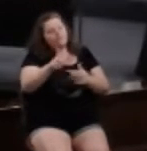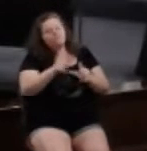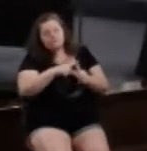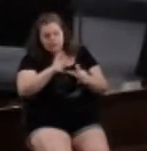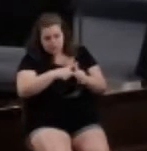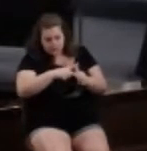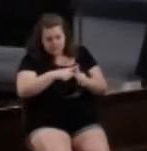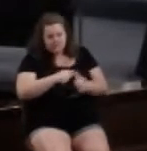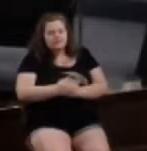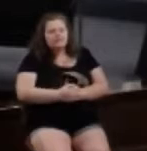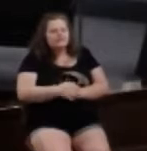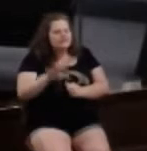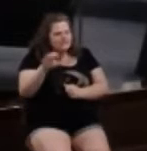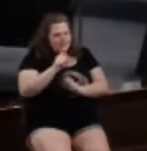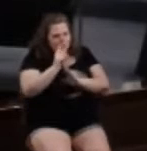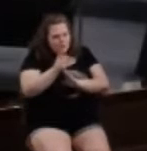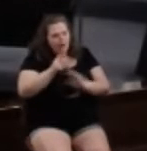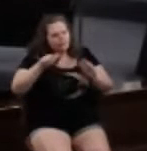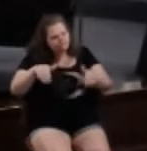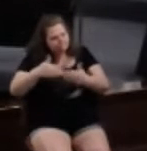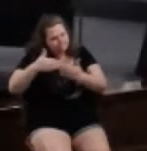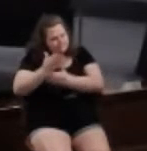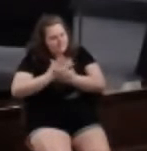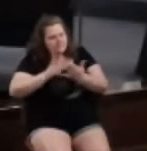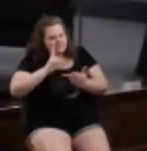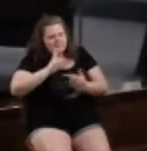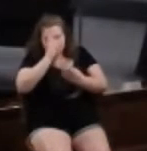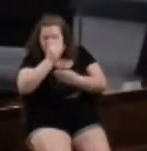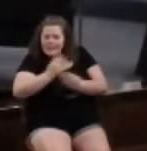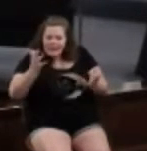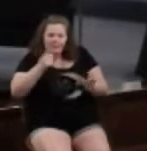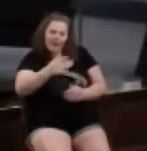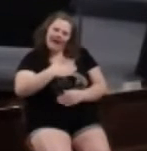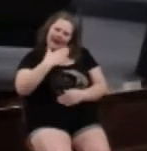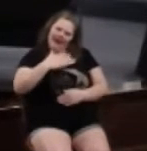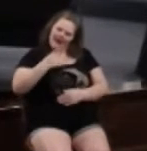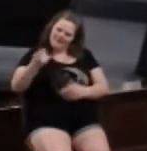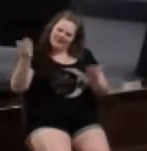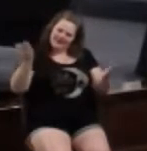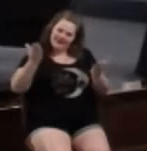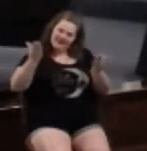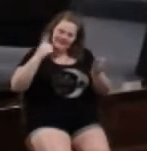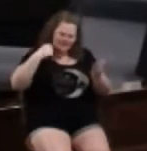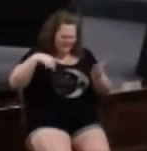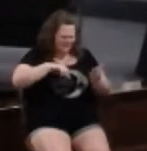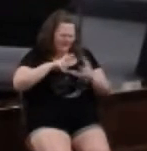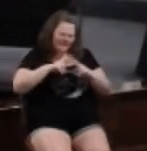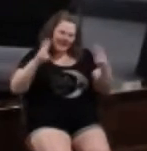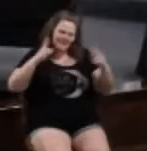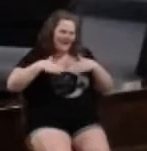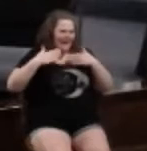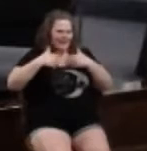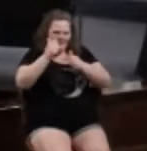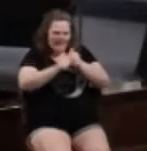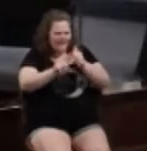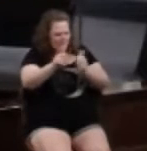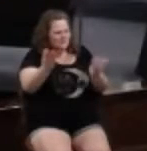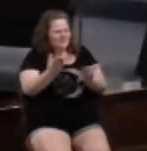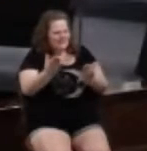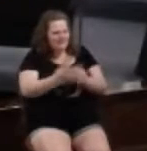take a moment and greet a few people let them know you are glad they are here because we are we are so happy everybody is here